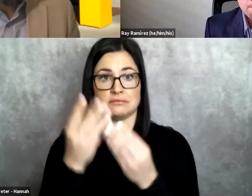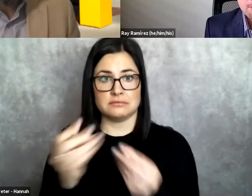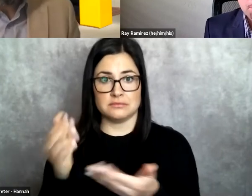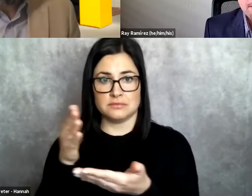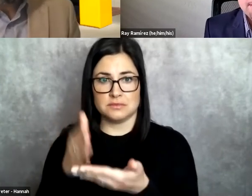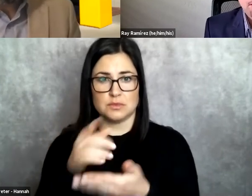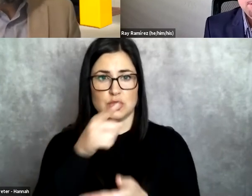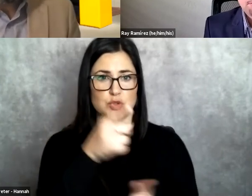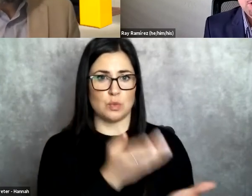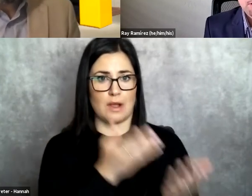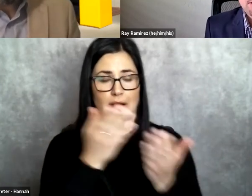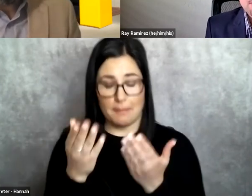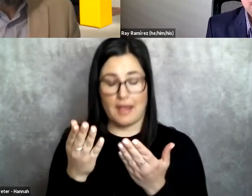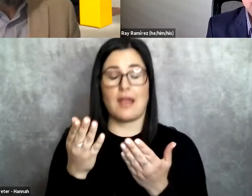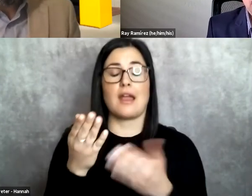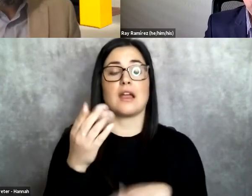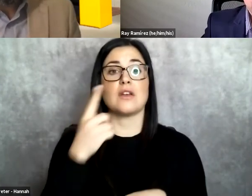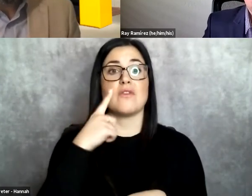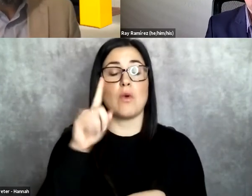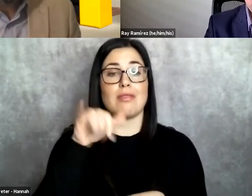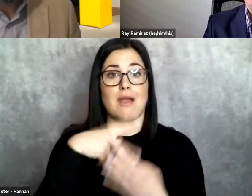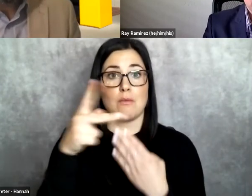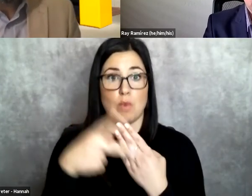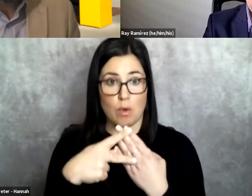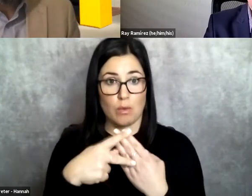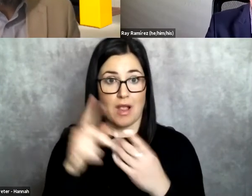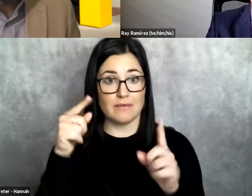programs to replace incarceration, especially for youth?